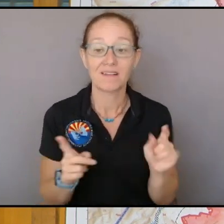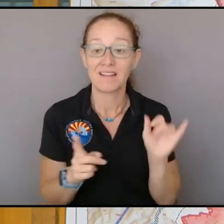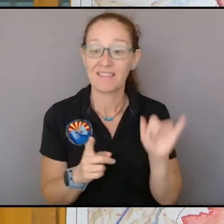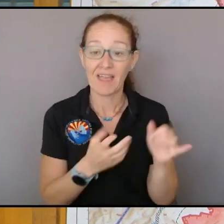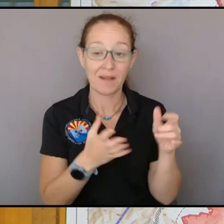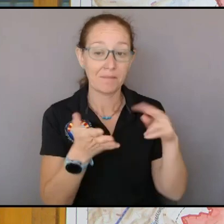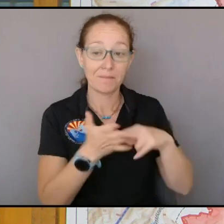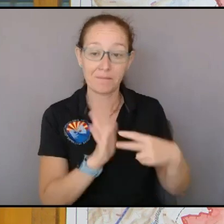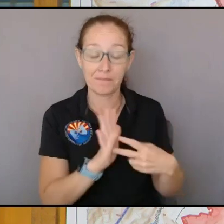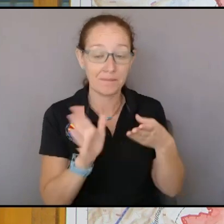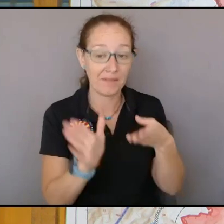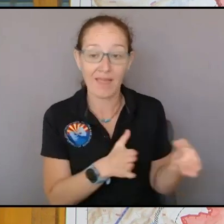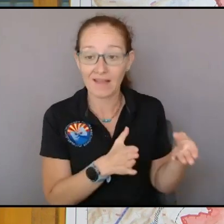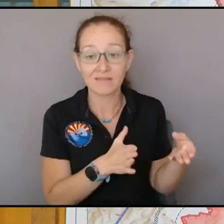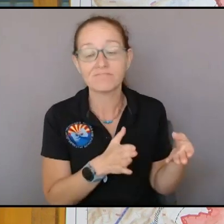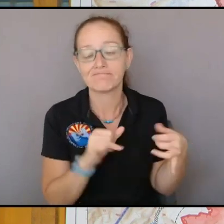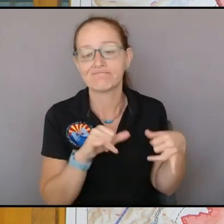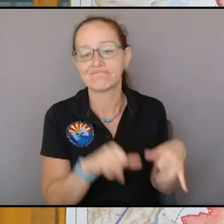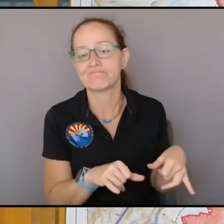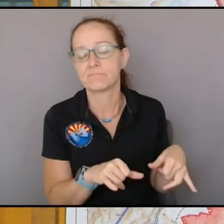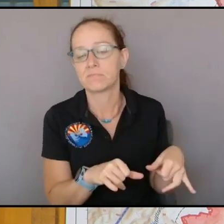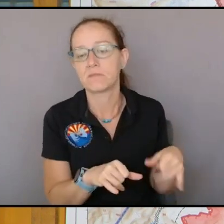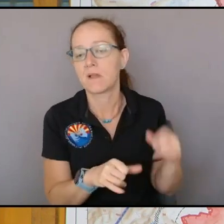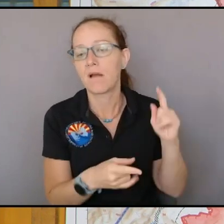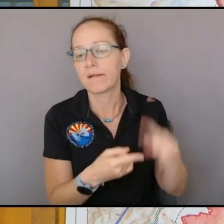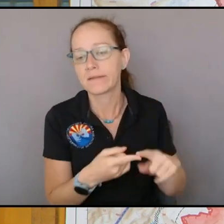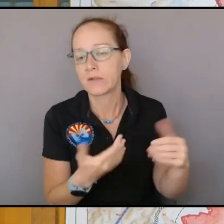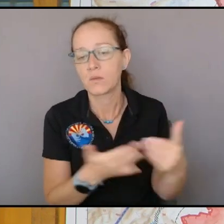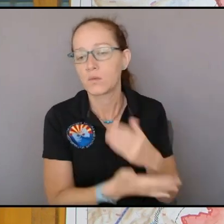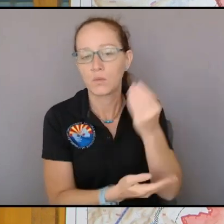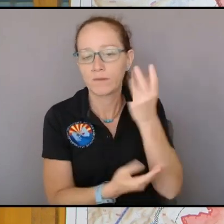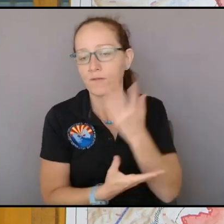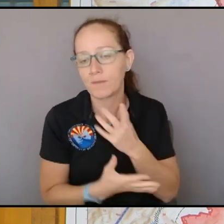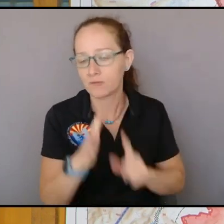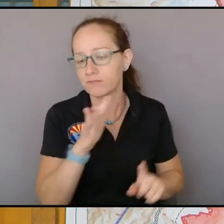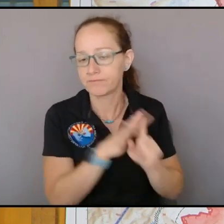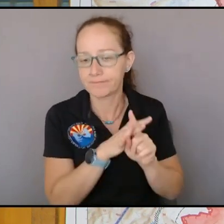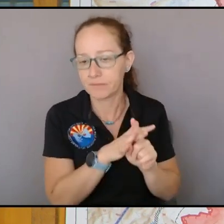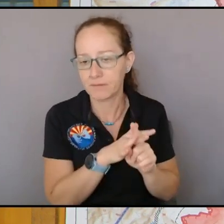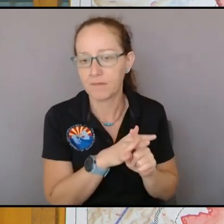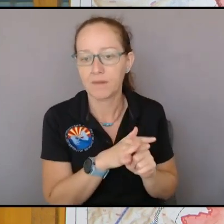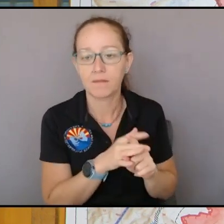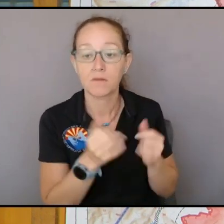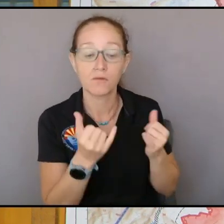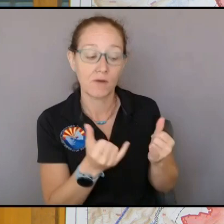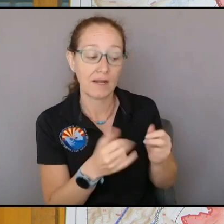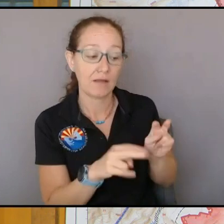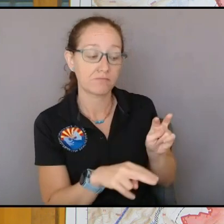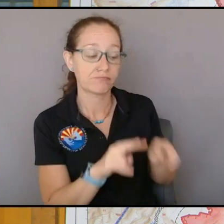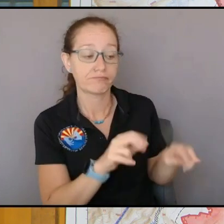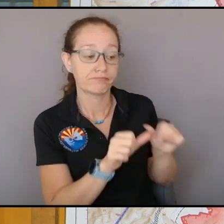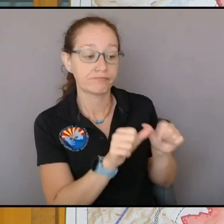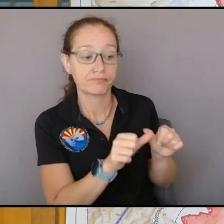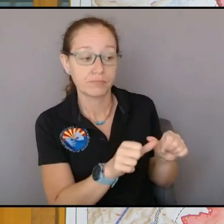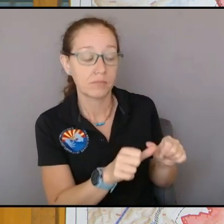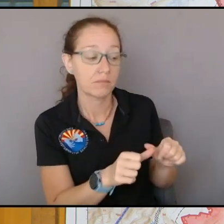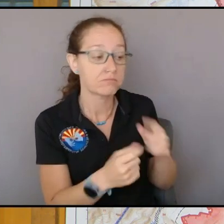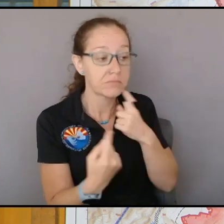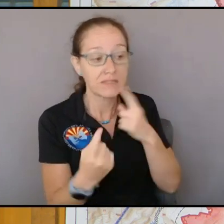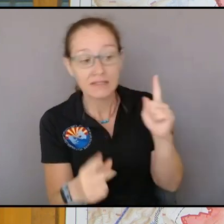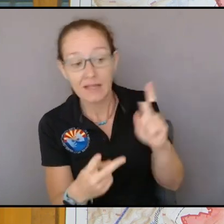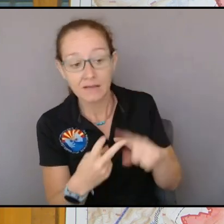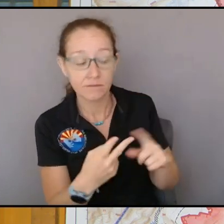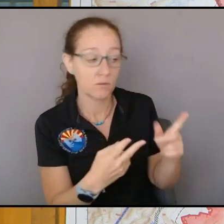tactic right now until such time as we're successful with that or we find out this unsuccessful or conditions change that make another alternative